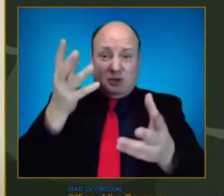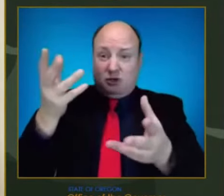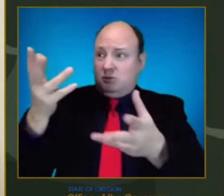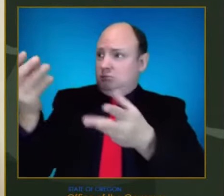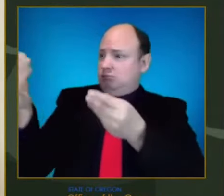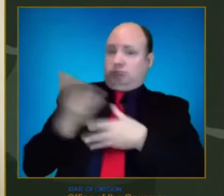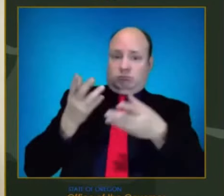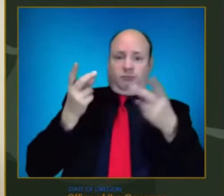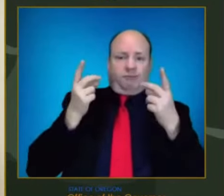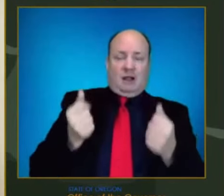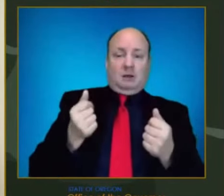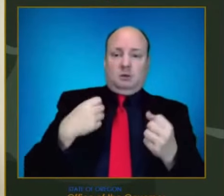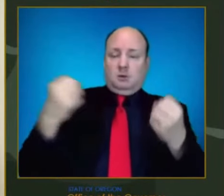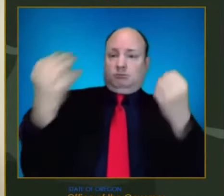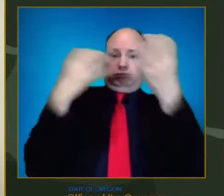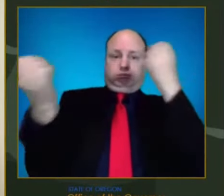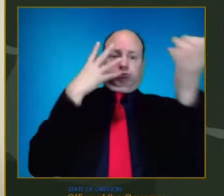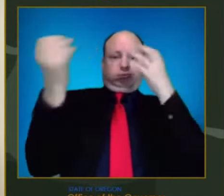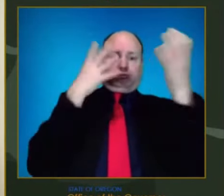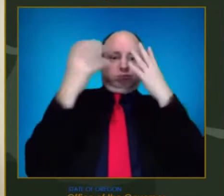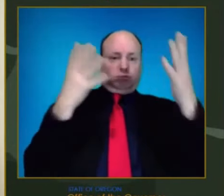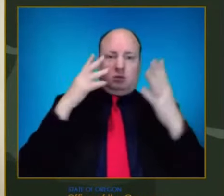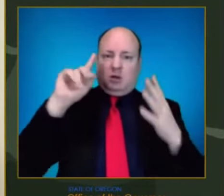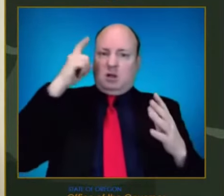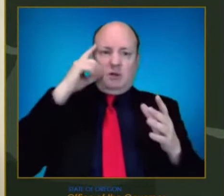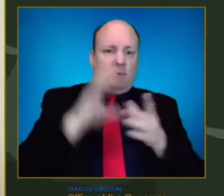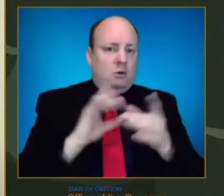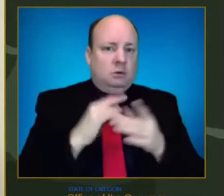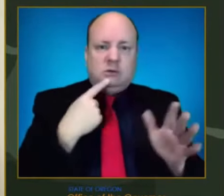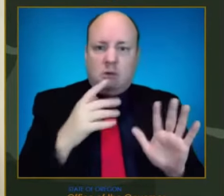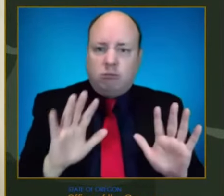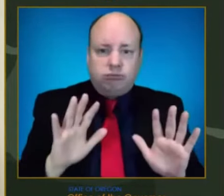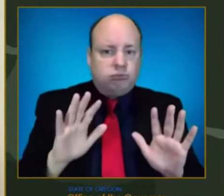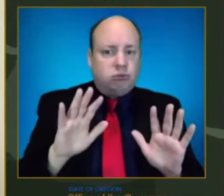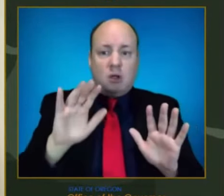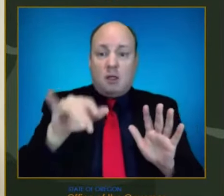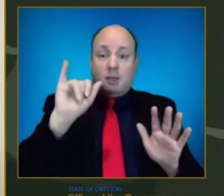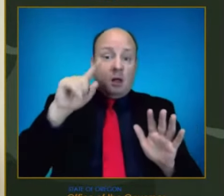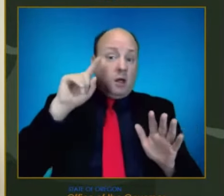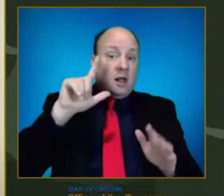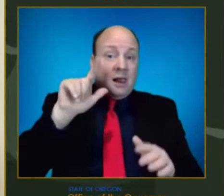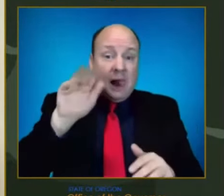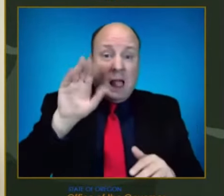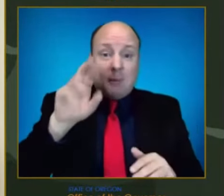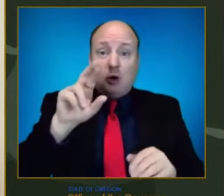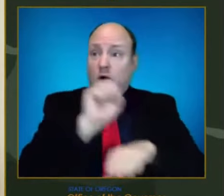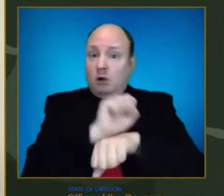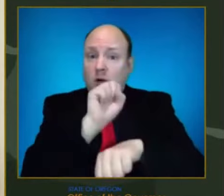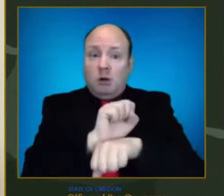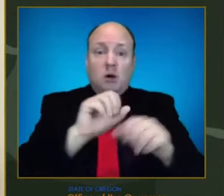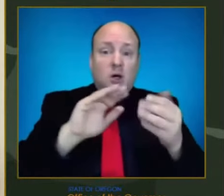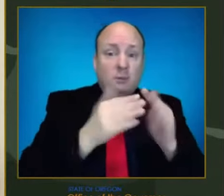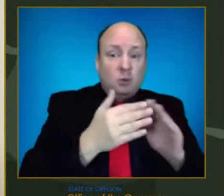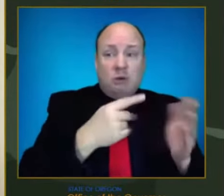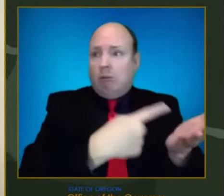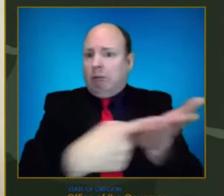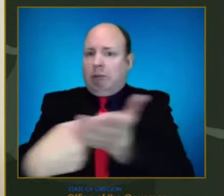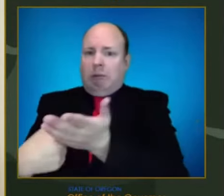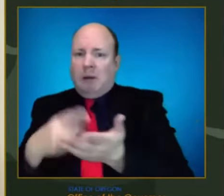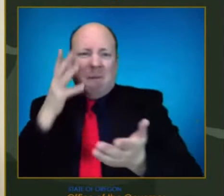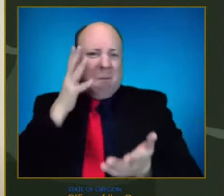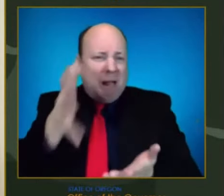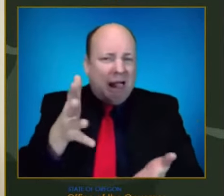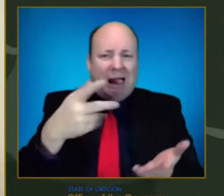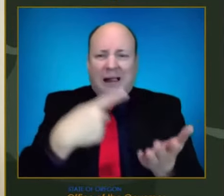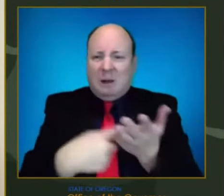with a number of our partners in the business community, in the labor community, to talk with them about efforts that we all can take